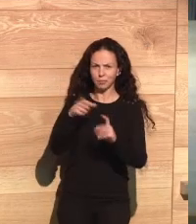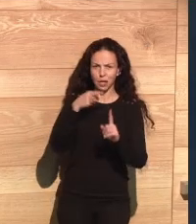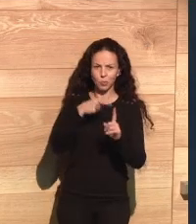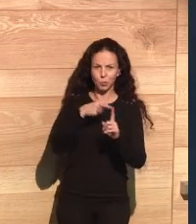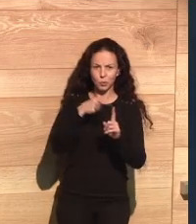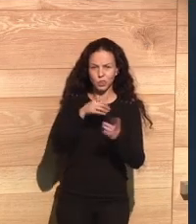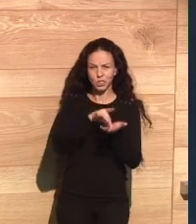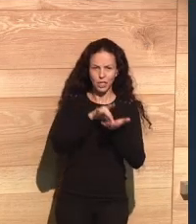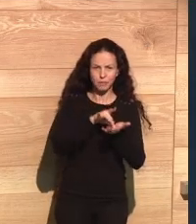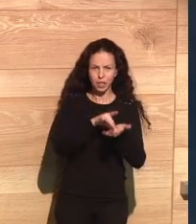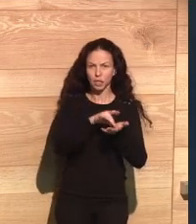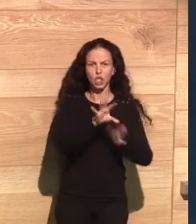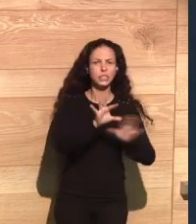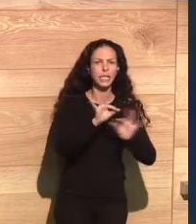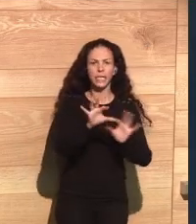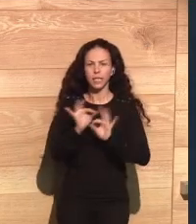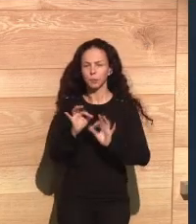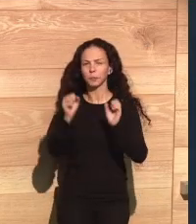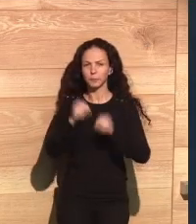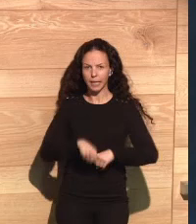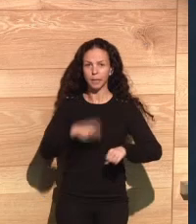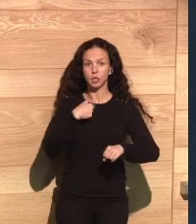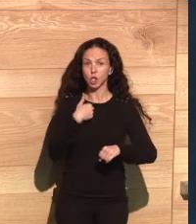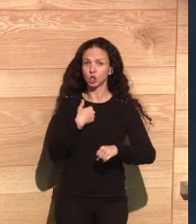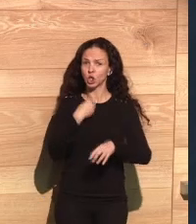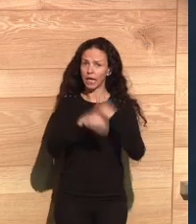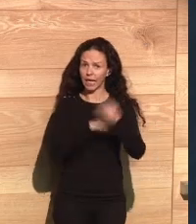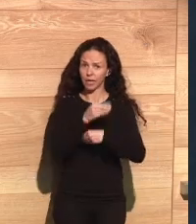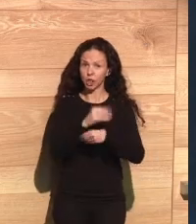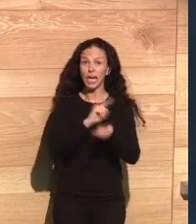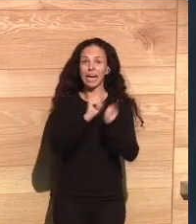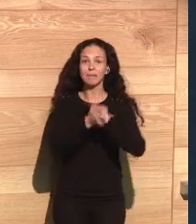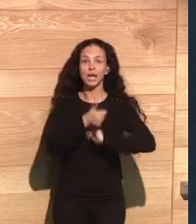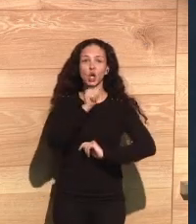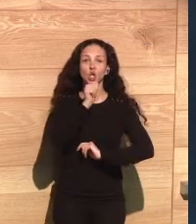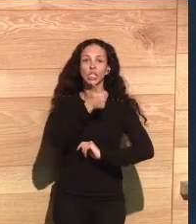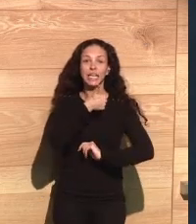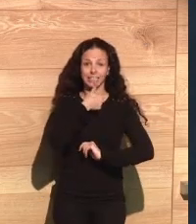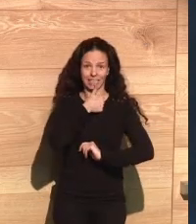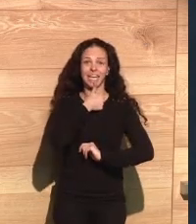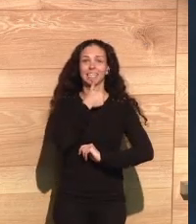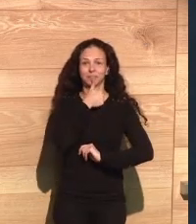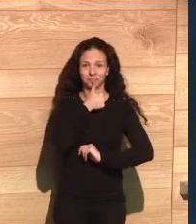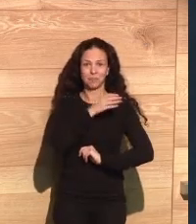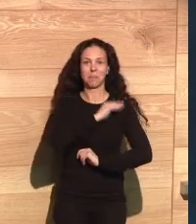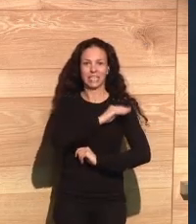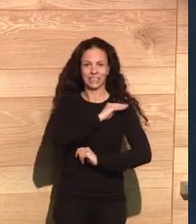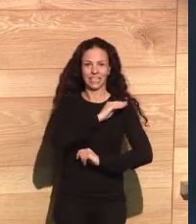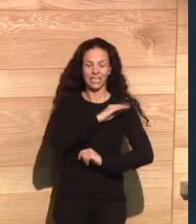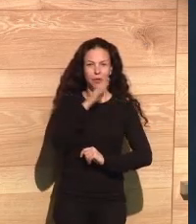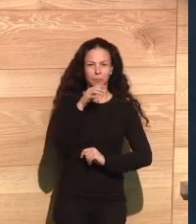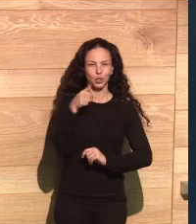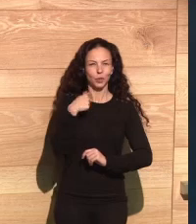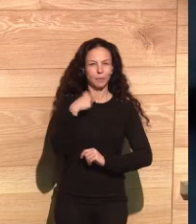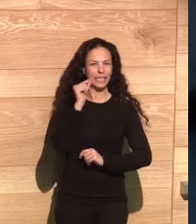has been mentioned about using selective services is